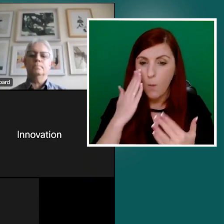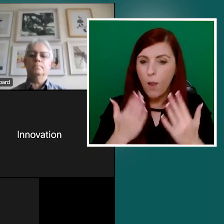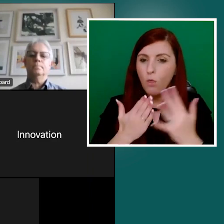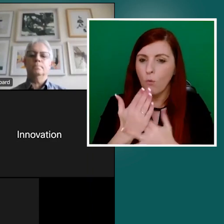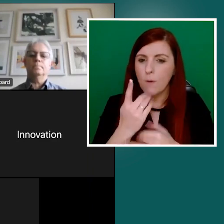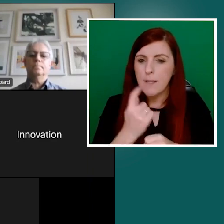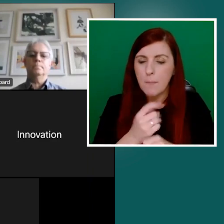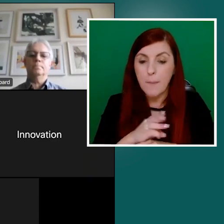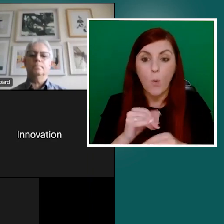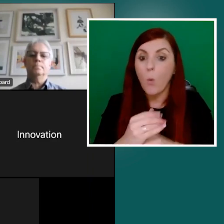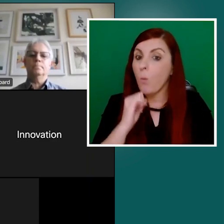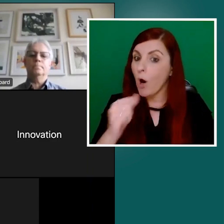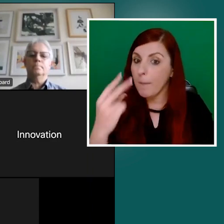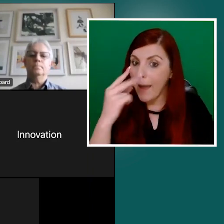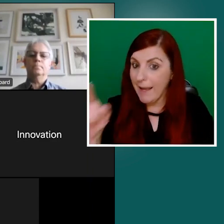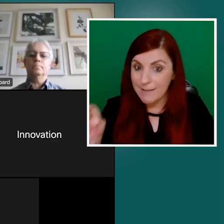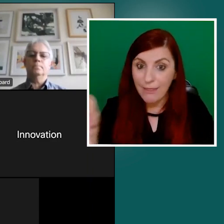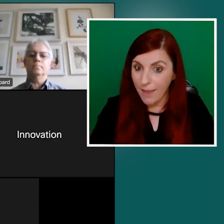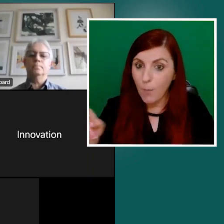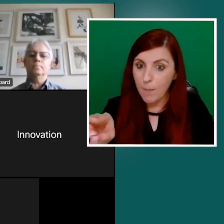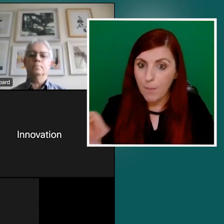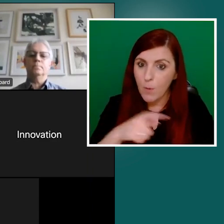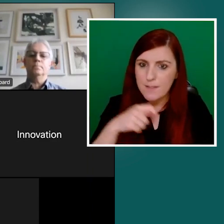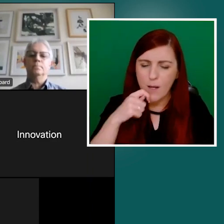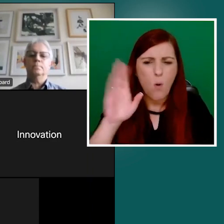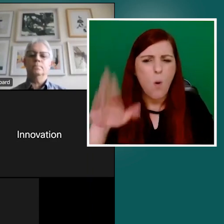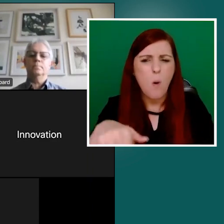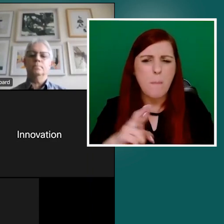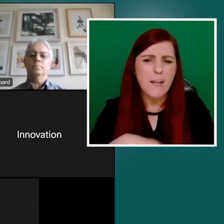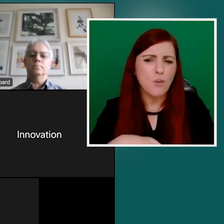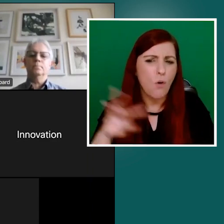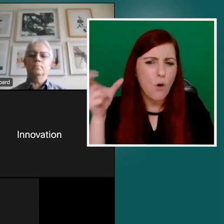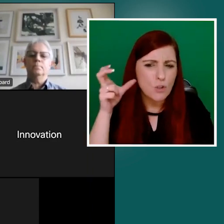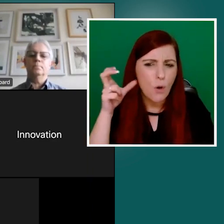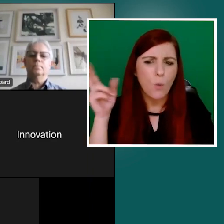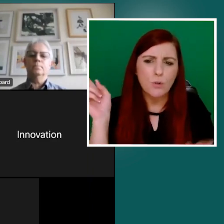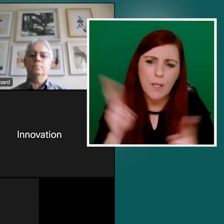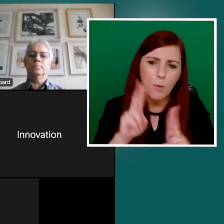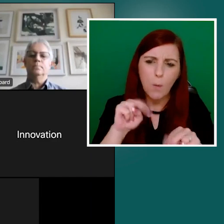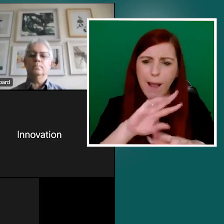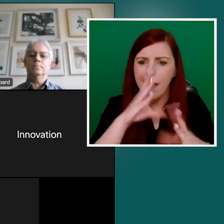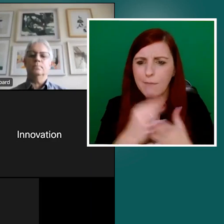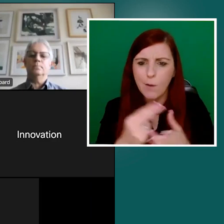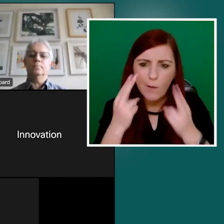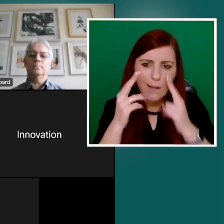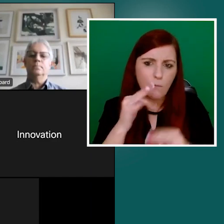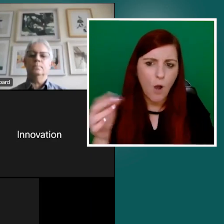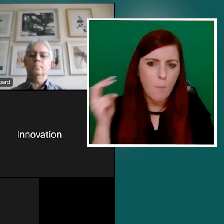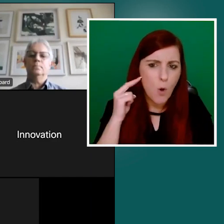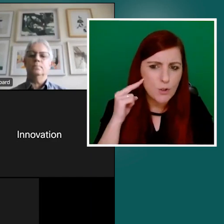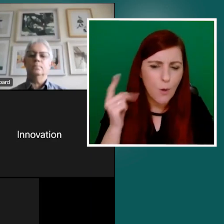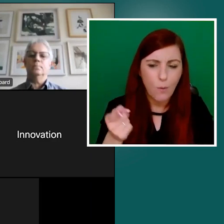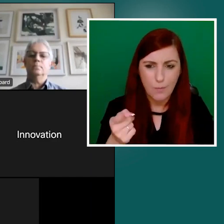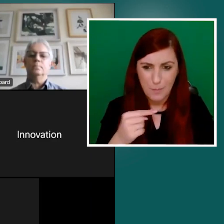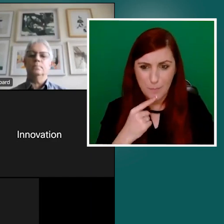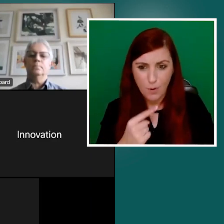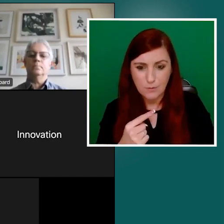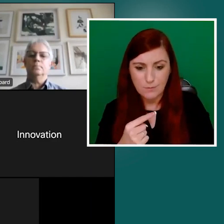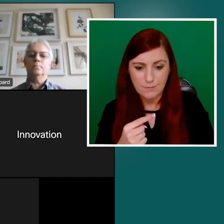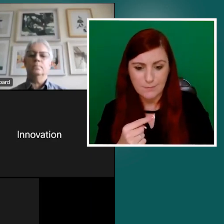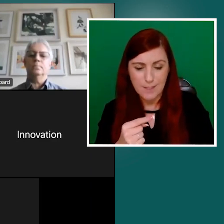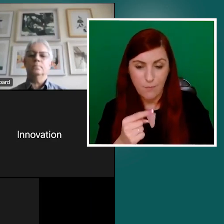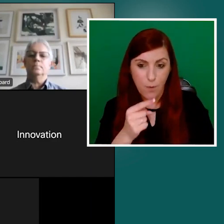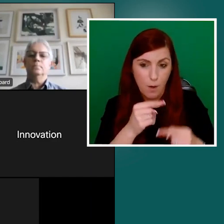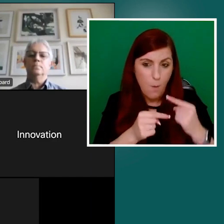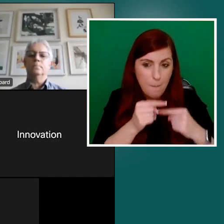cheaper, and you can get everything you need from audio. But if we go back, for example, to, if I can relate this back to what Colleen was